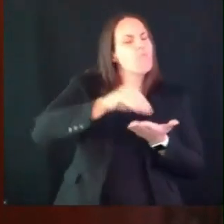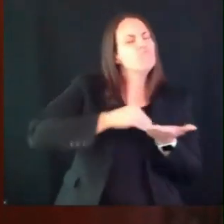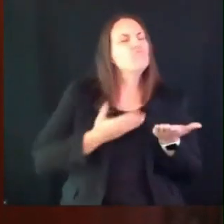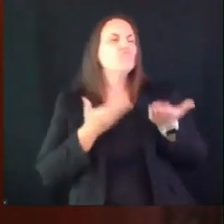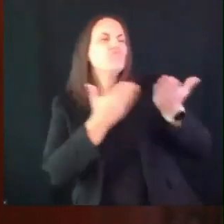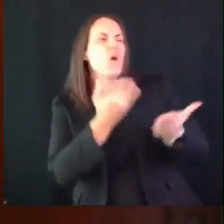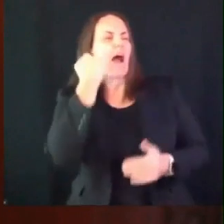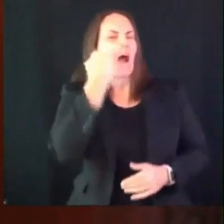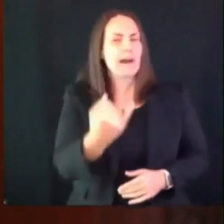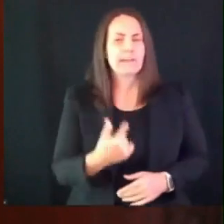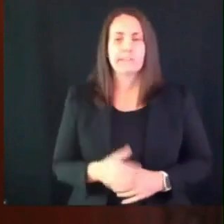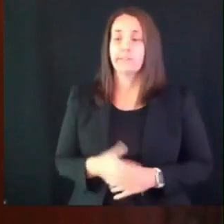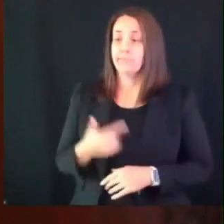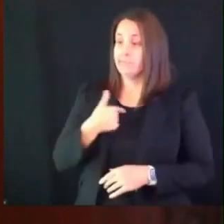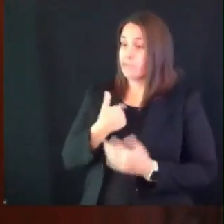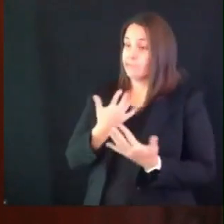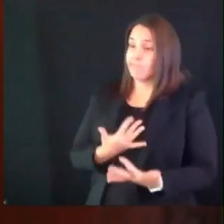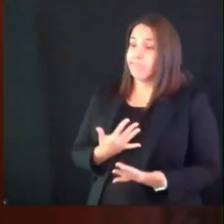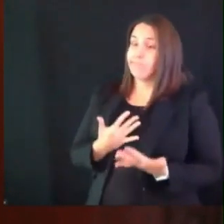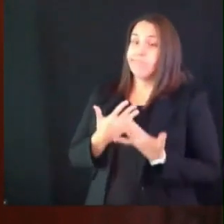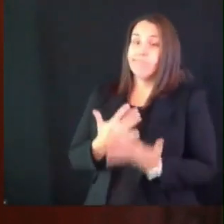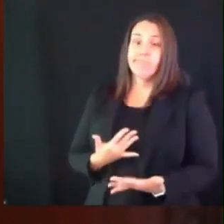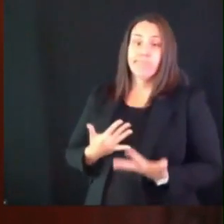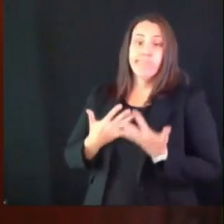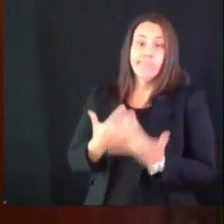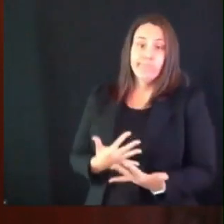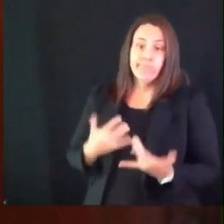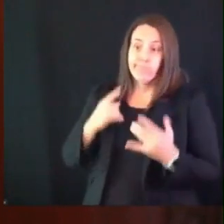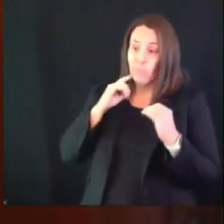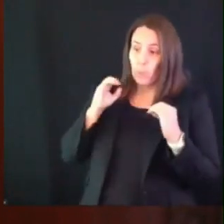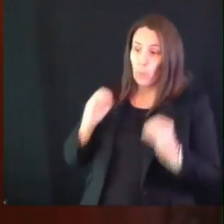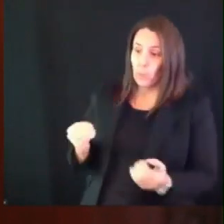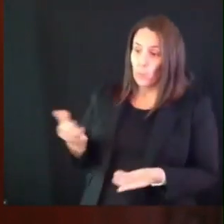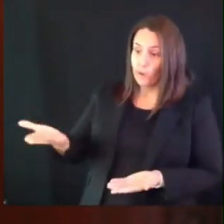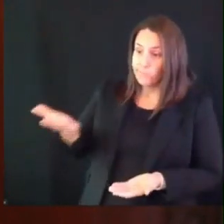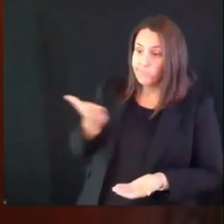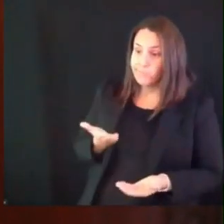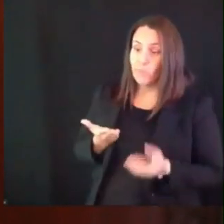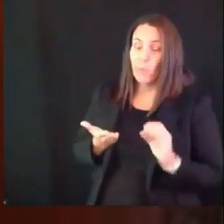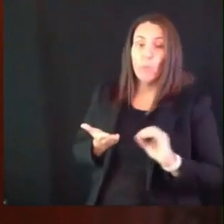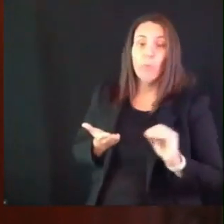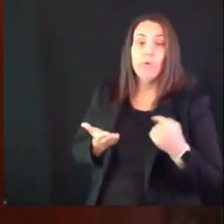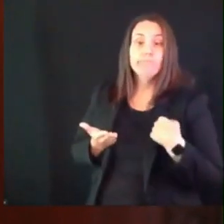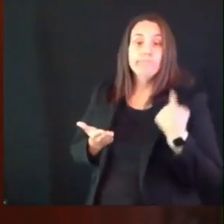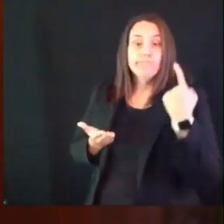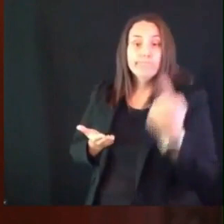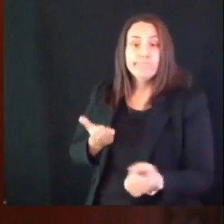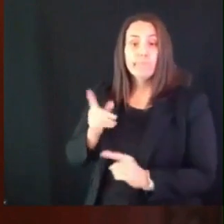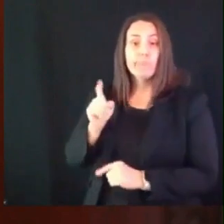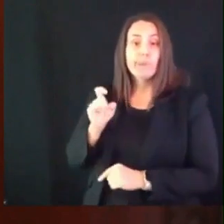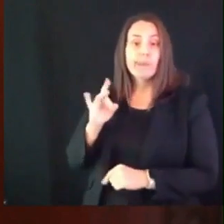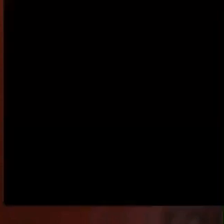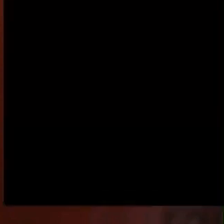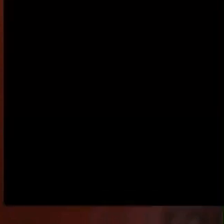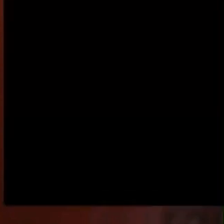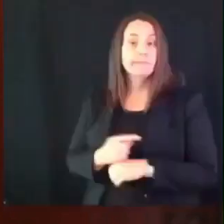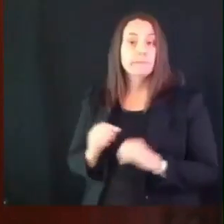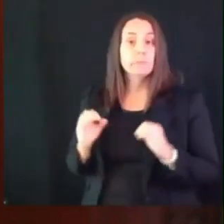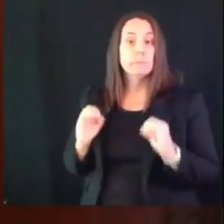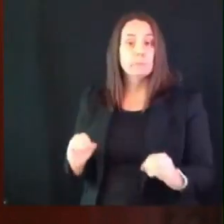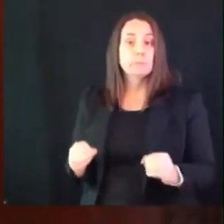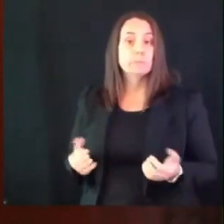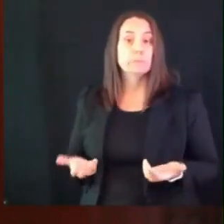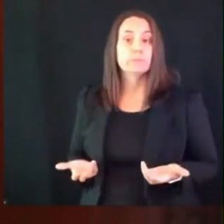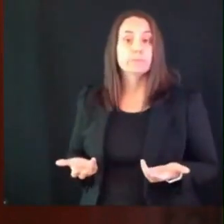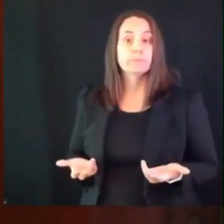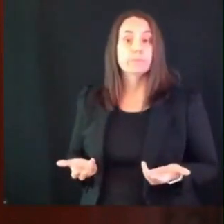to hear any ideas plans or solutions last week we learned the republicans in the leg in the legislature plan to come in